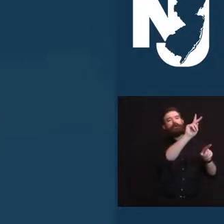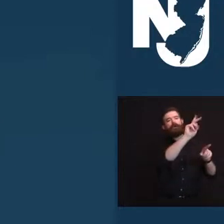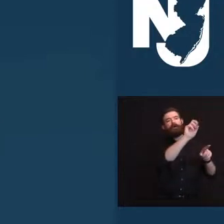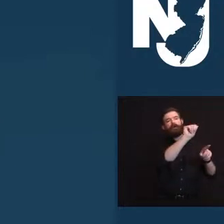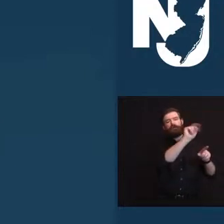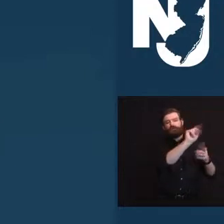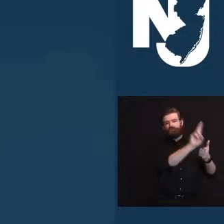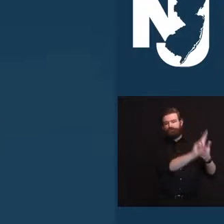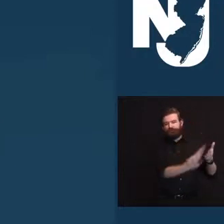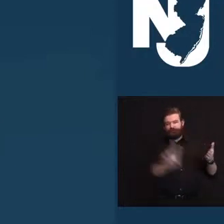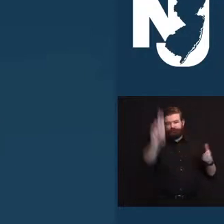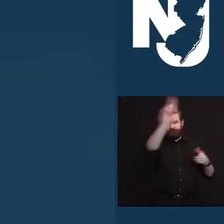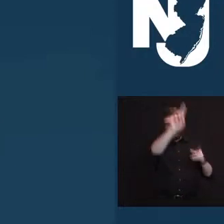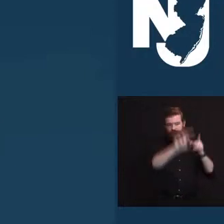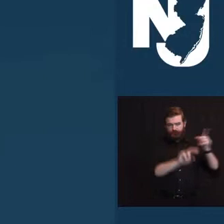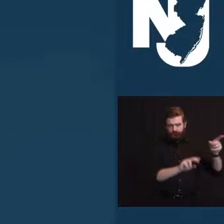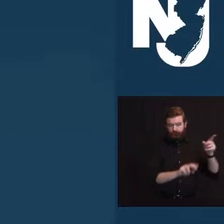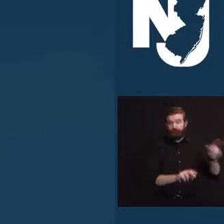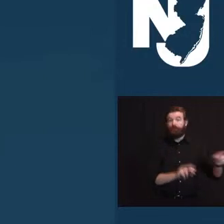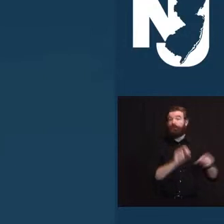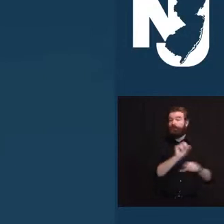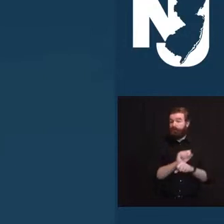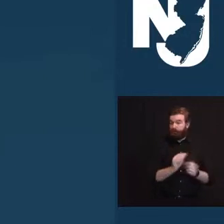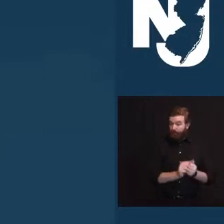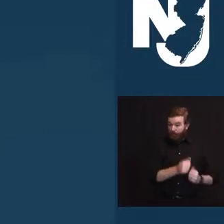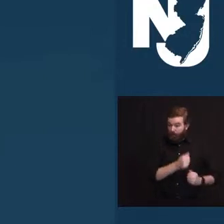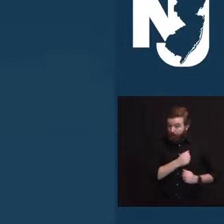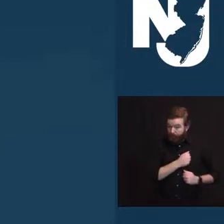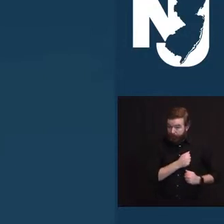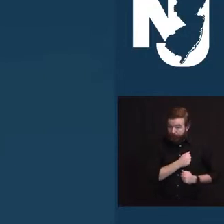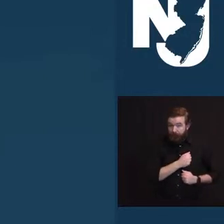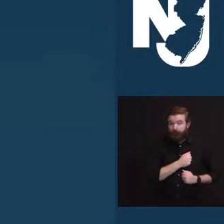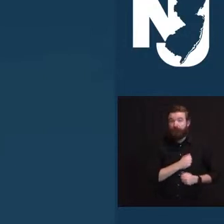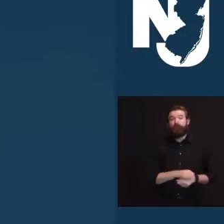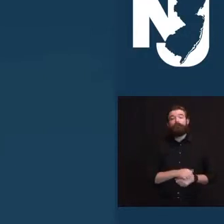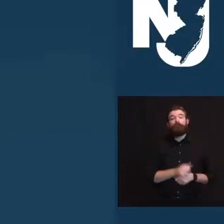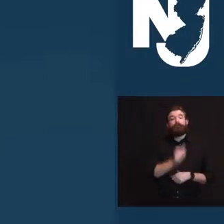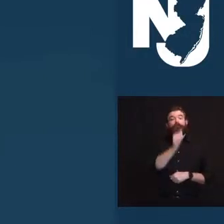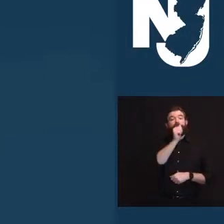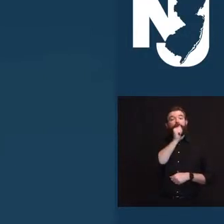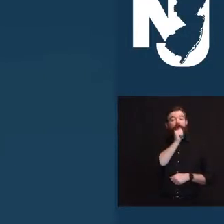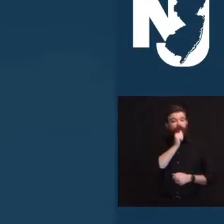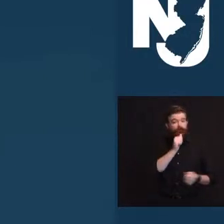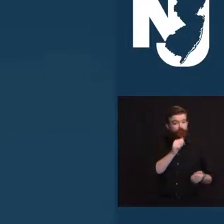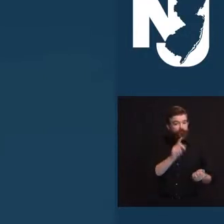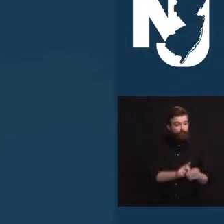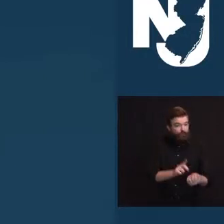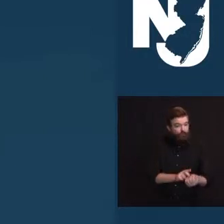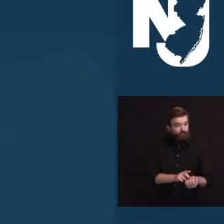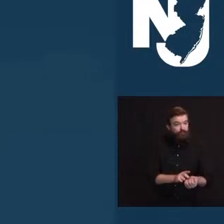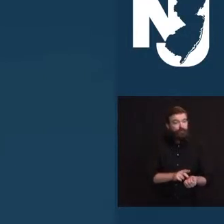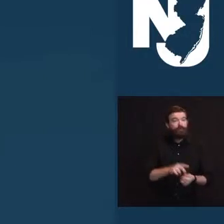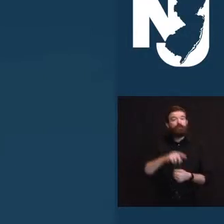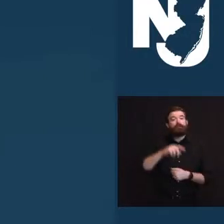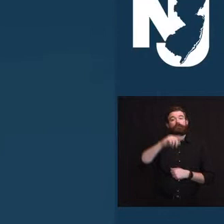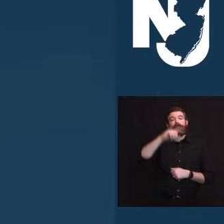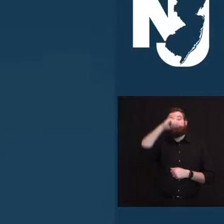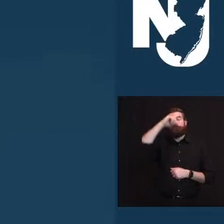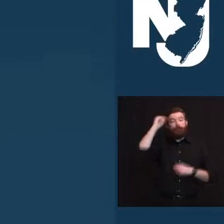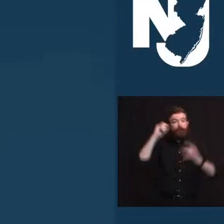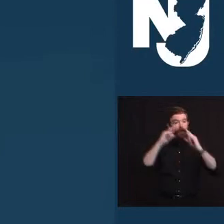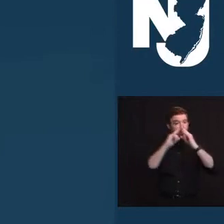Cadet Corps to private duty to summer camp nurse and, for 25 years, service as a school nurse